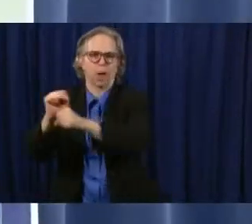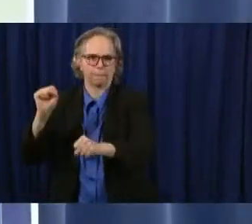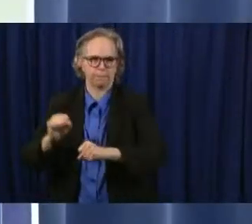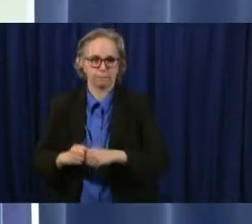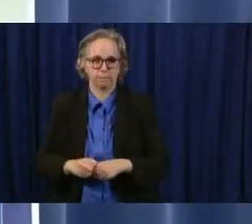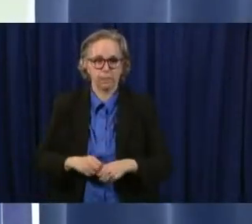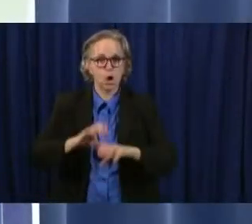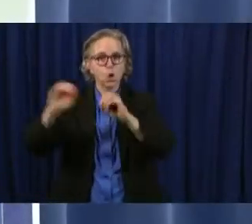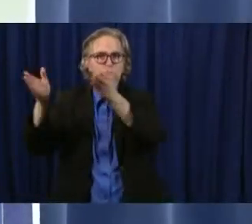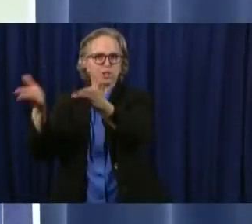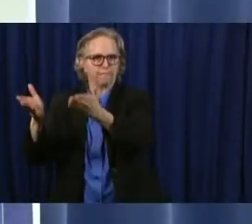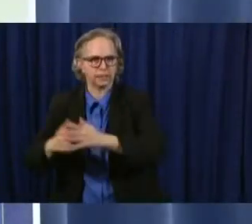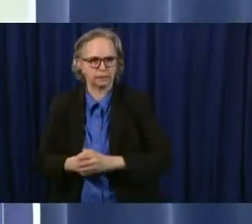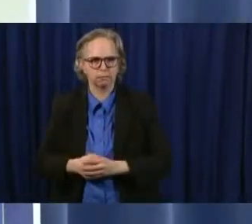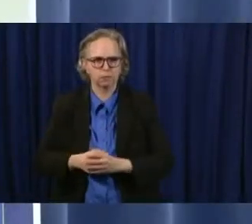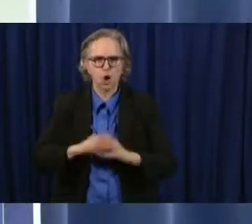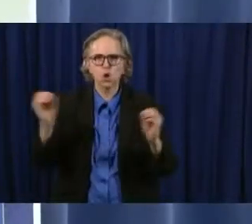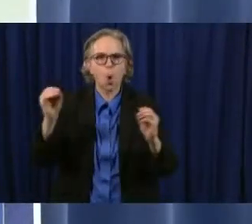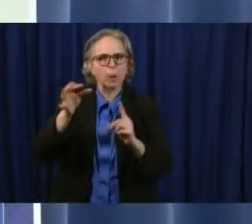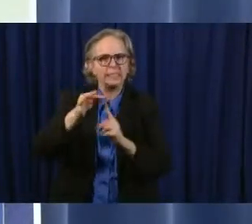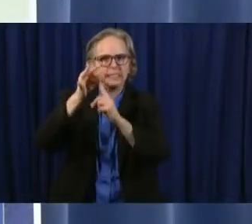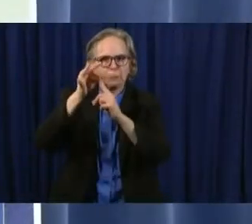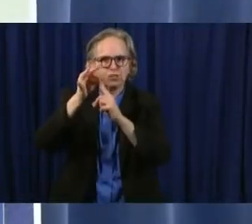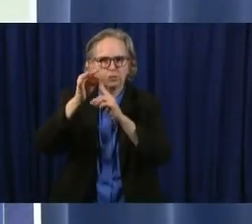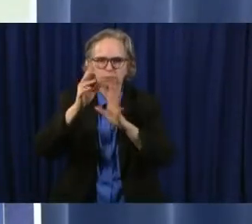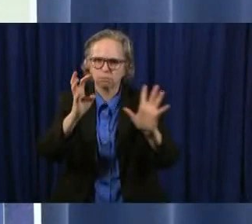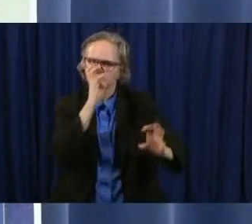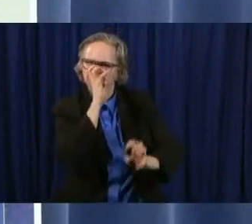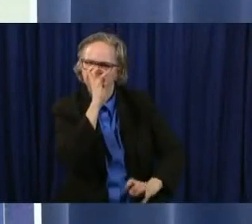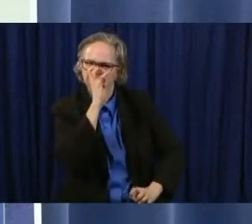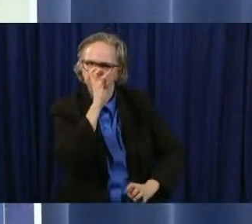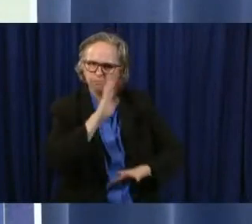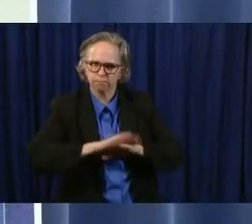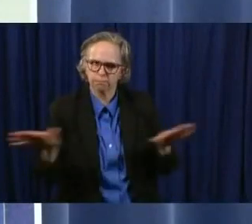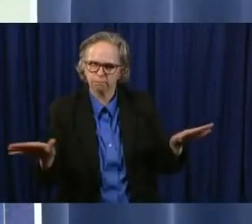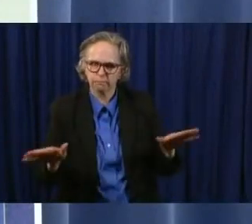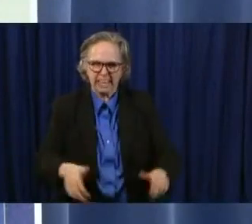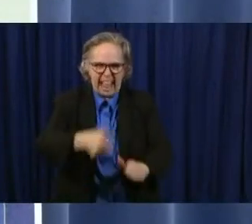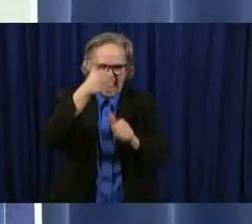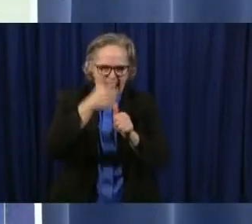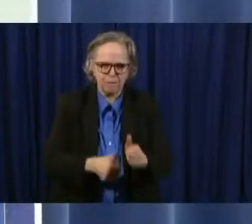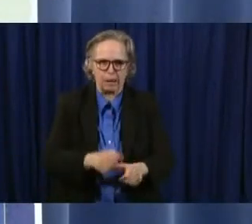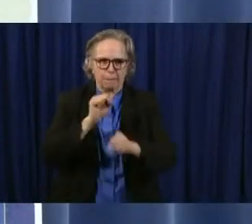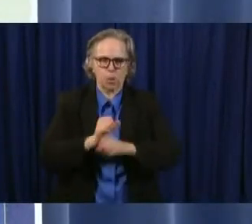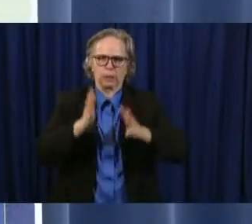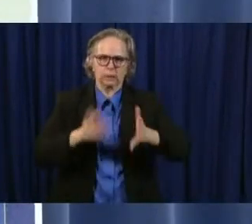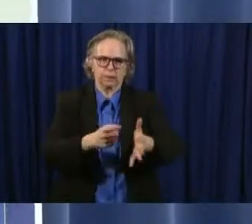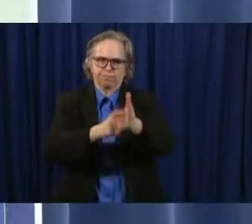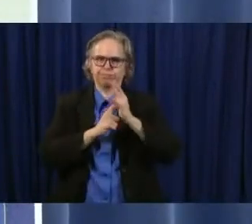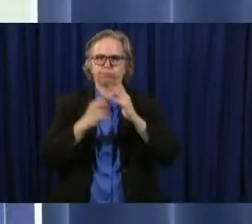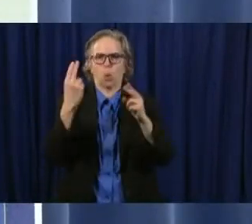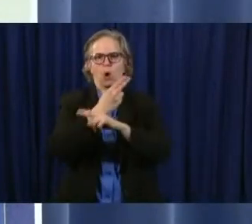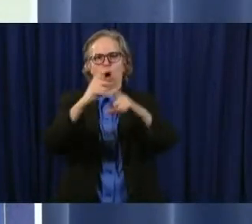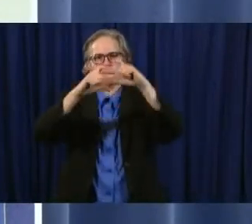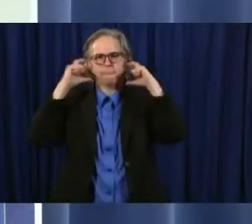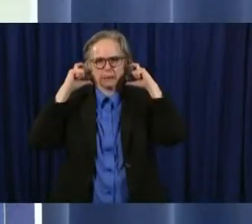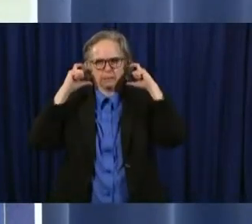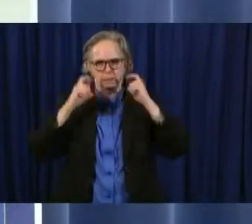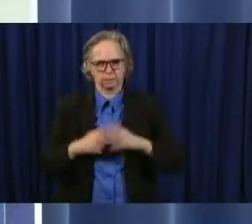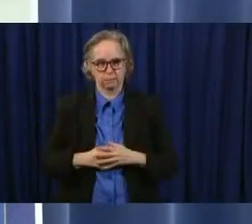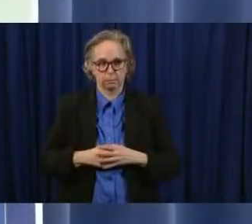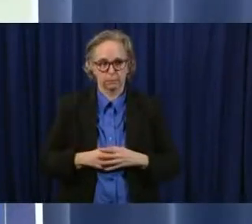every employee will have to have a facial covering. And again, these don't have to be fancy,